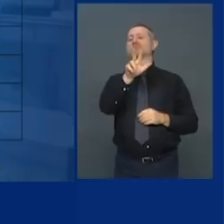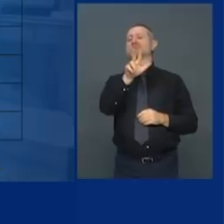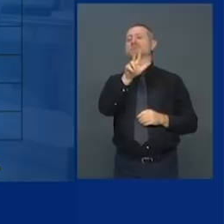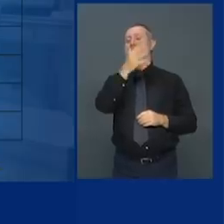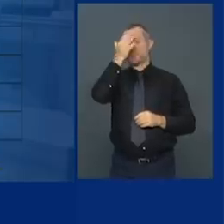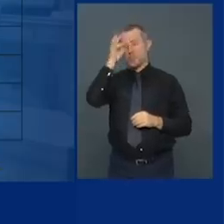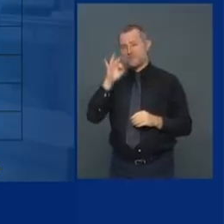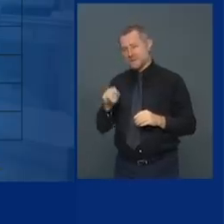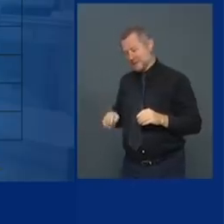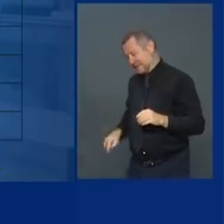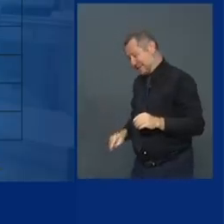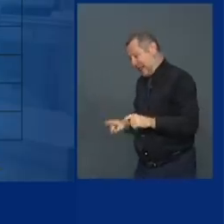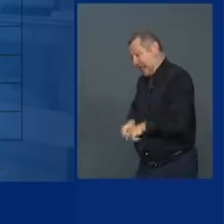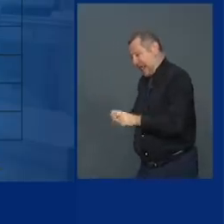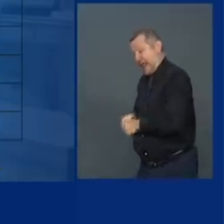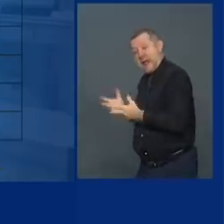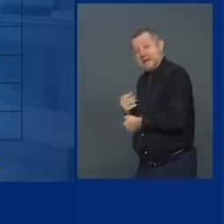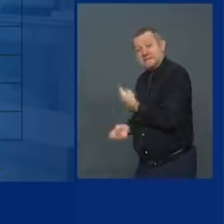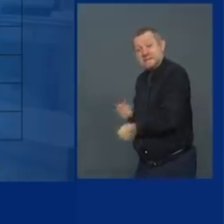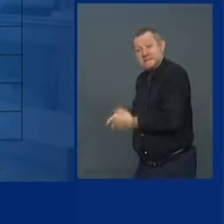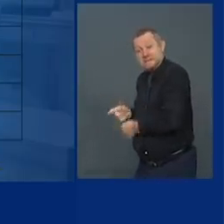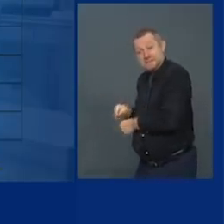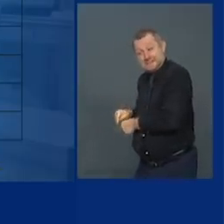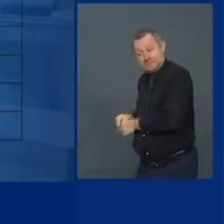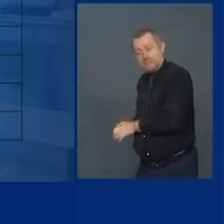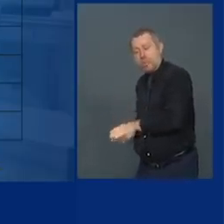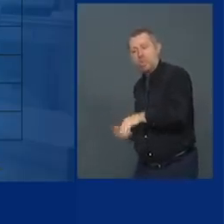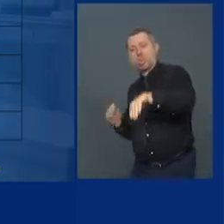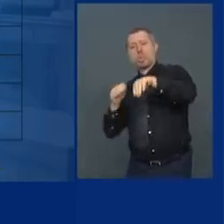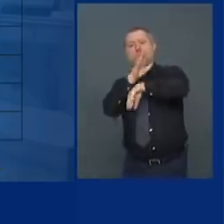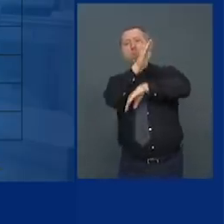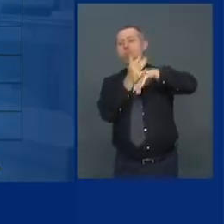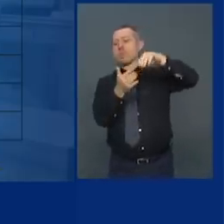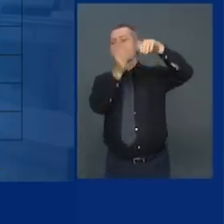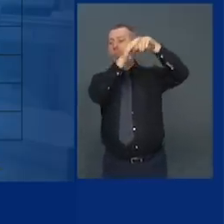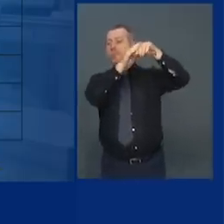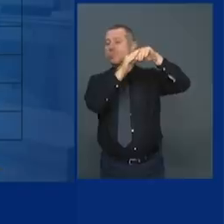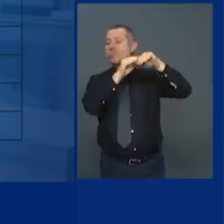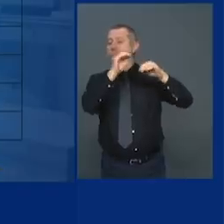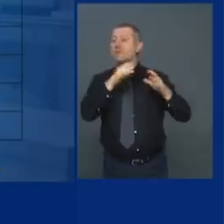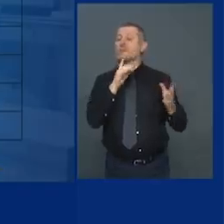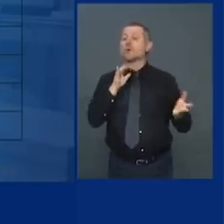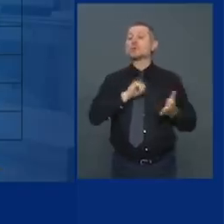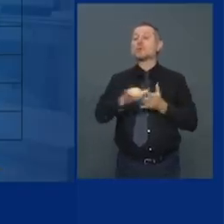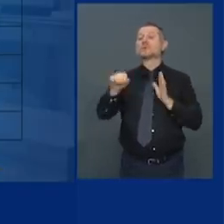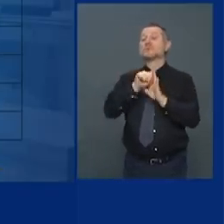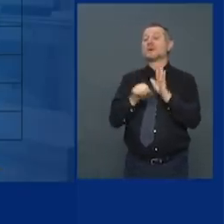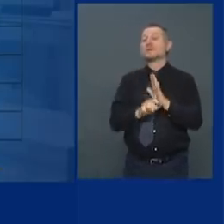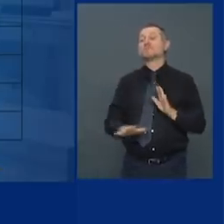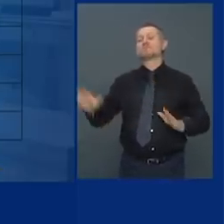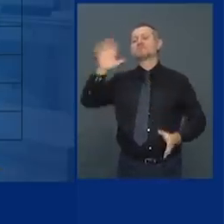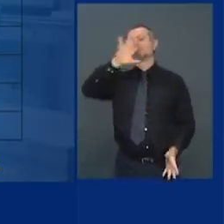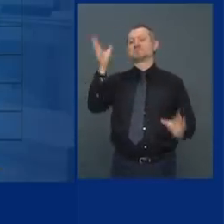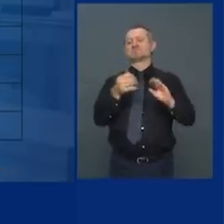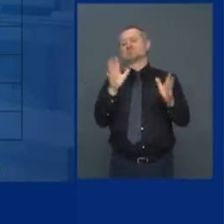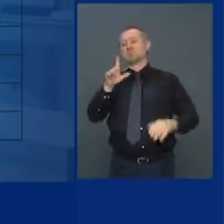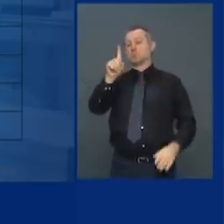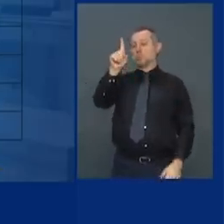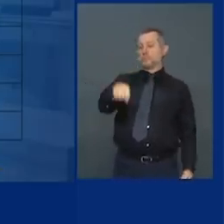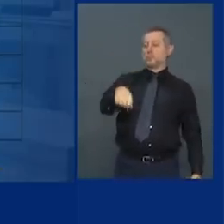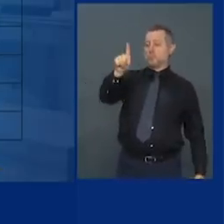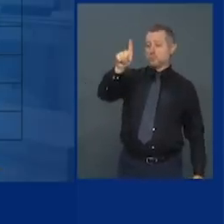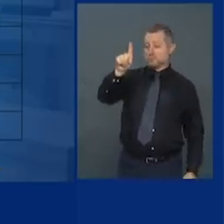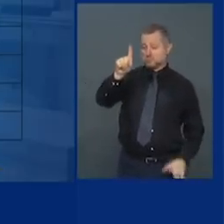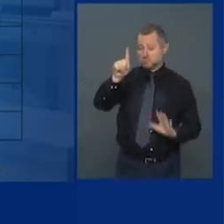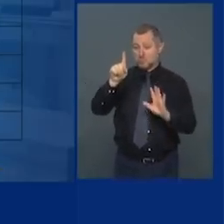But where 1, 1, 1, 1, 1% is